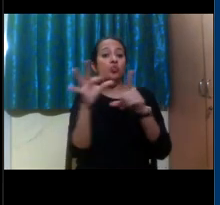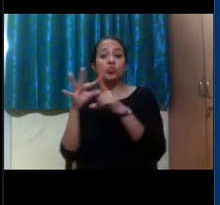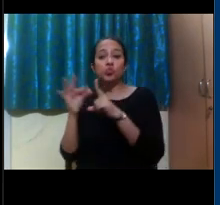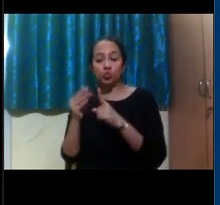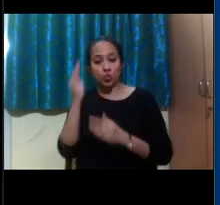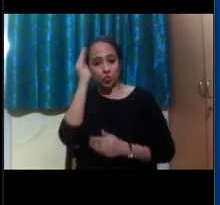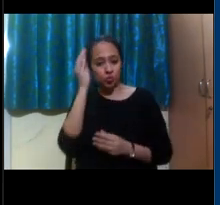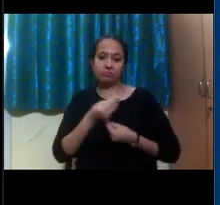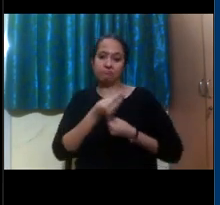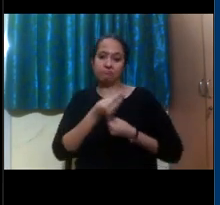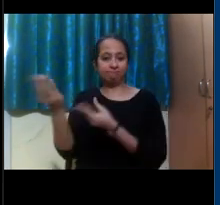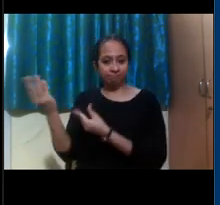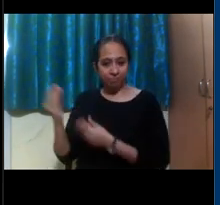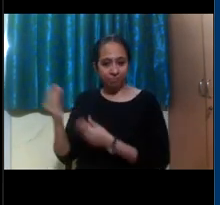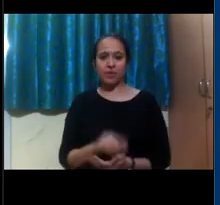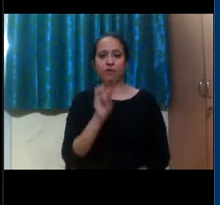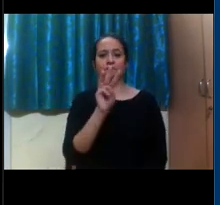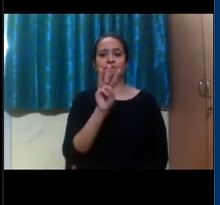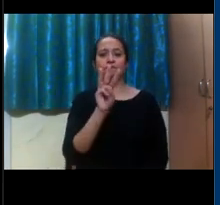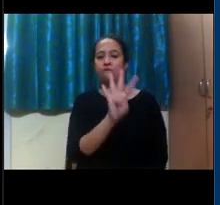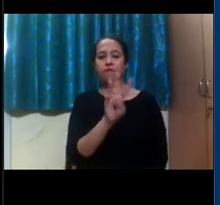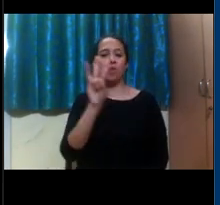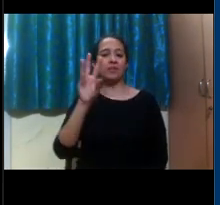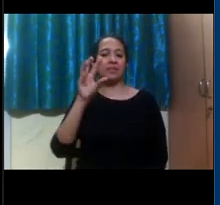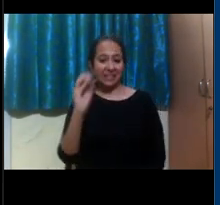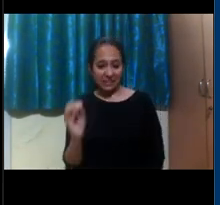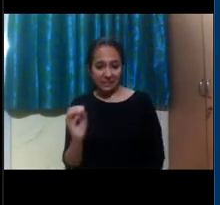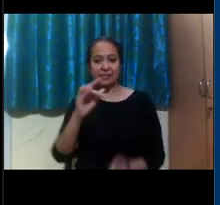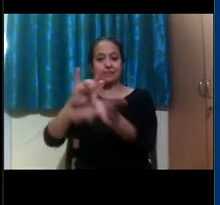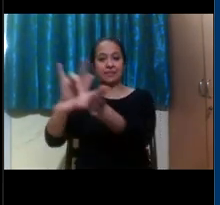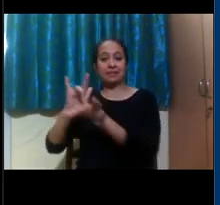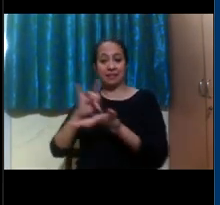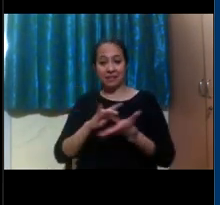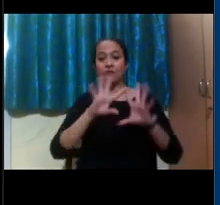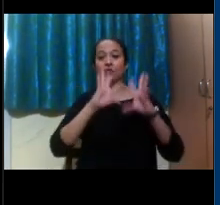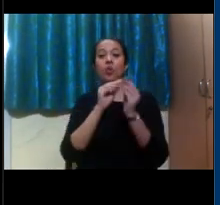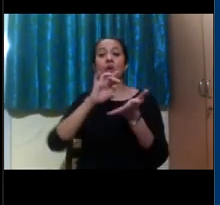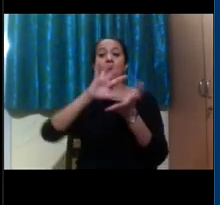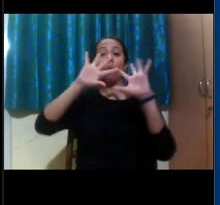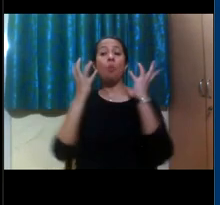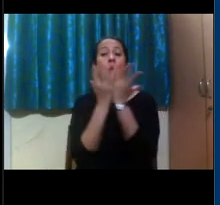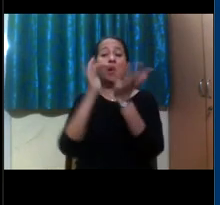over 430 centers in over 170 countries. Um,